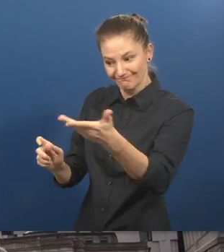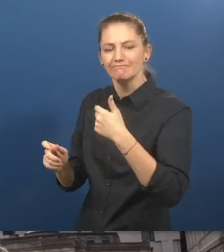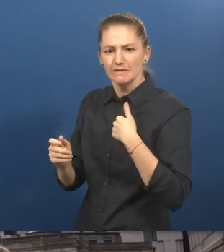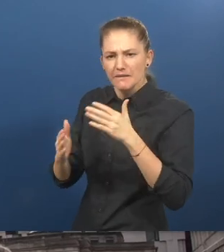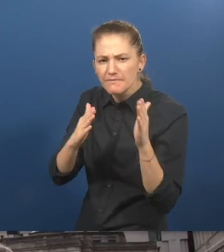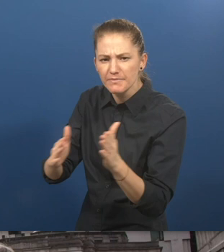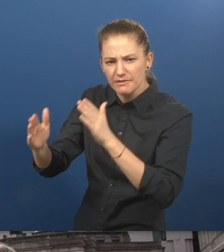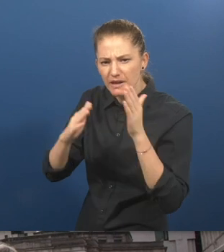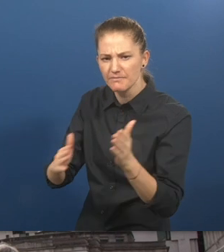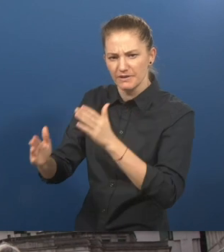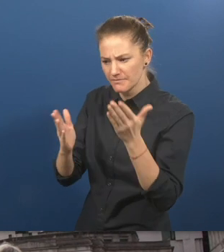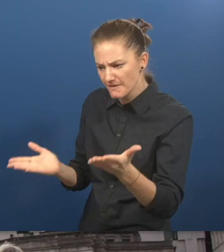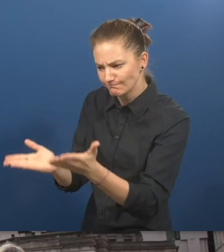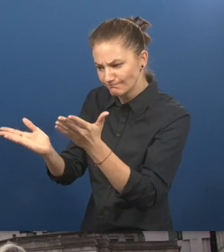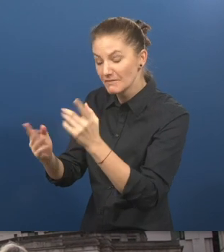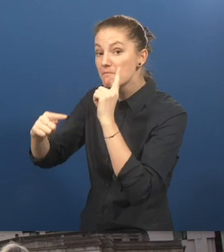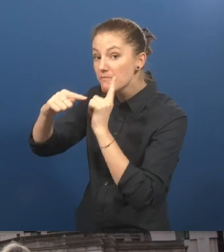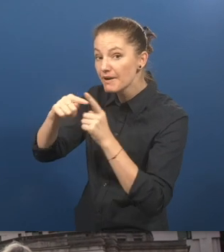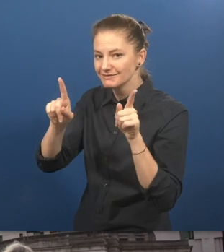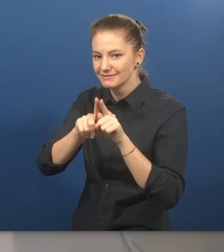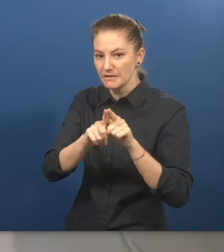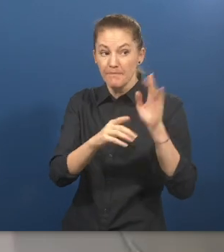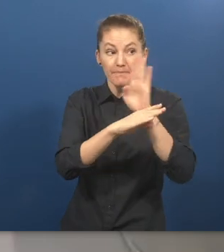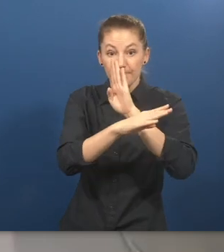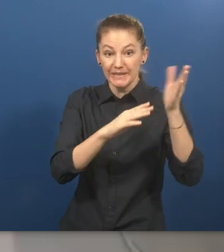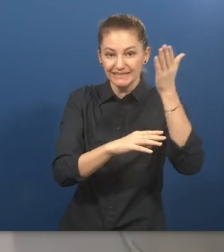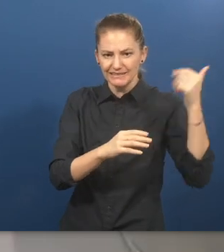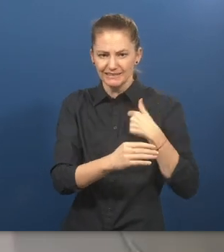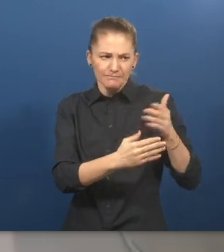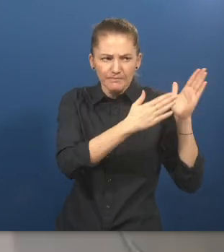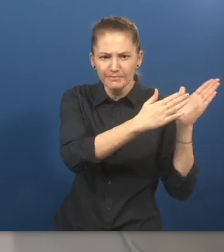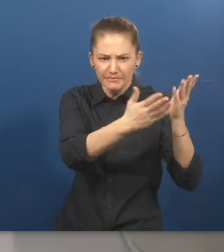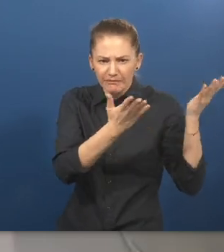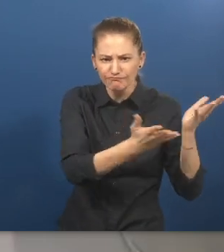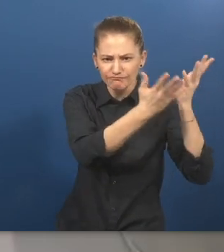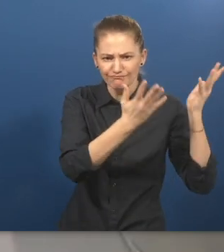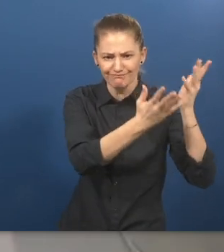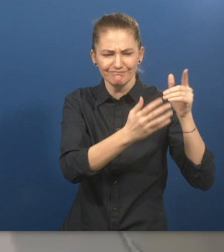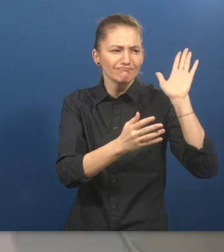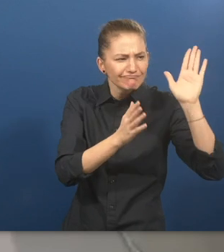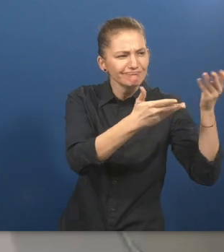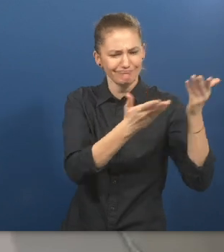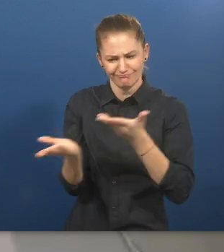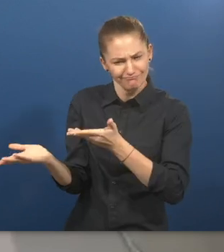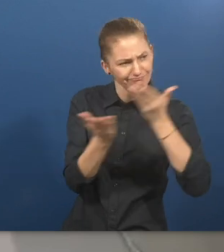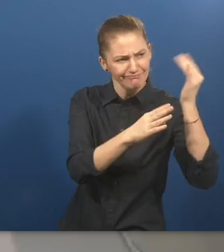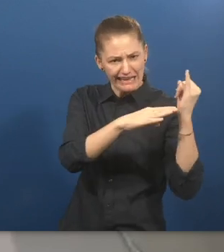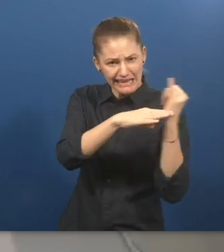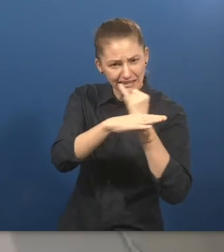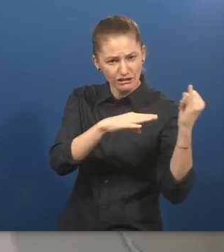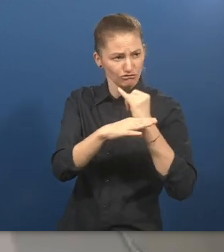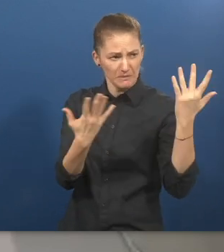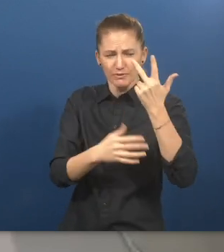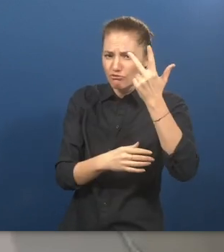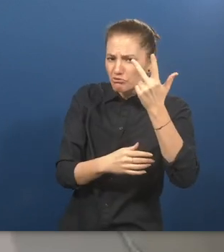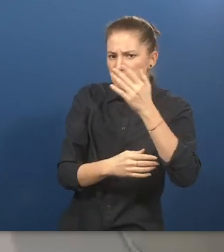we also prepare the businesses and we work in facilitating internships, which three,